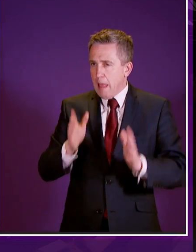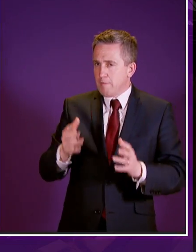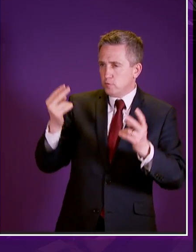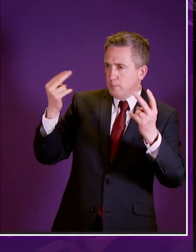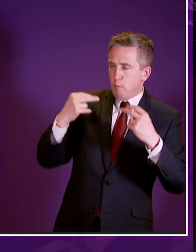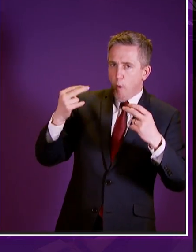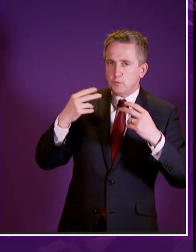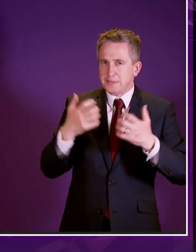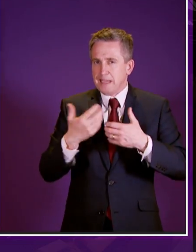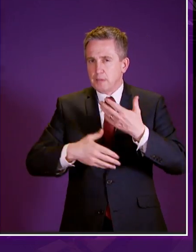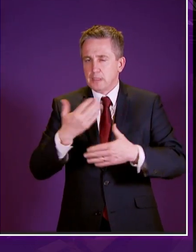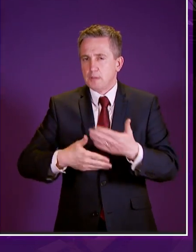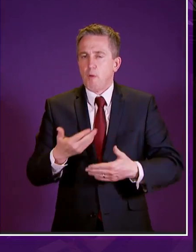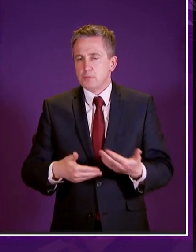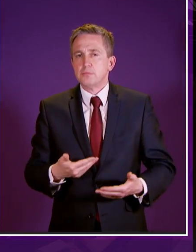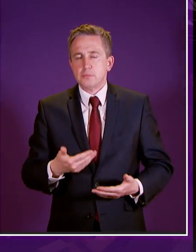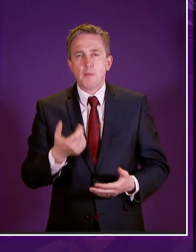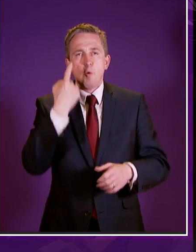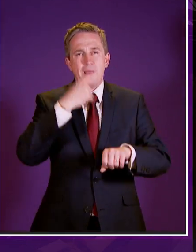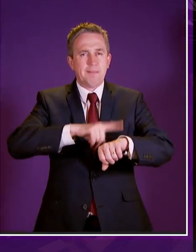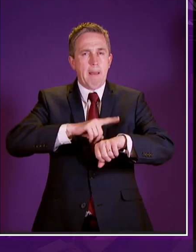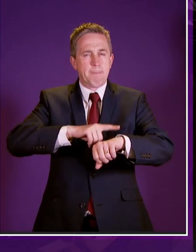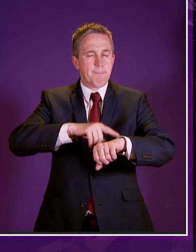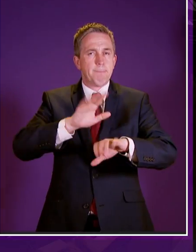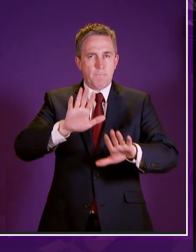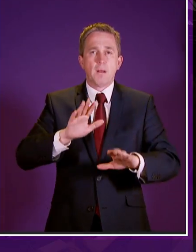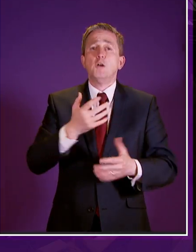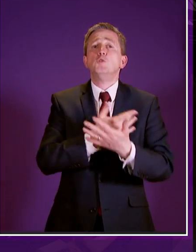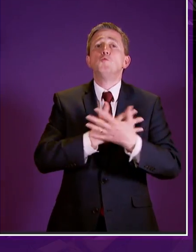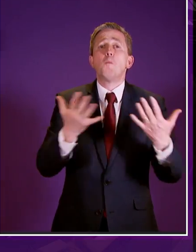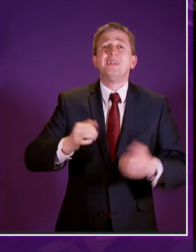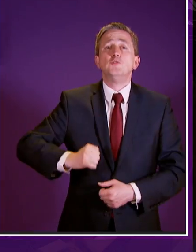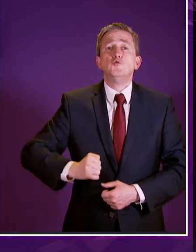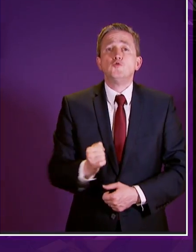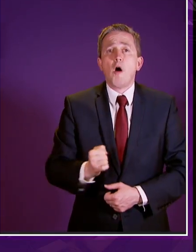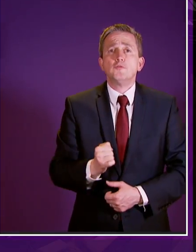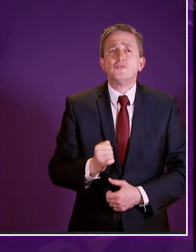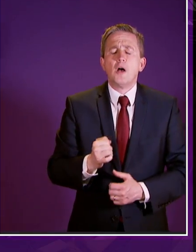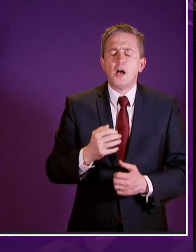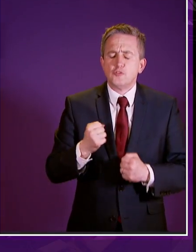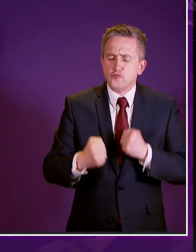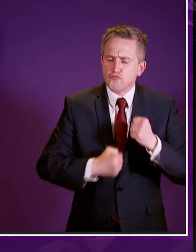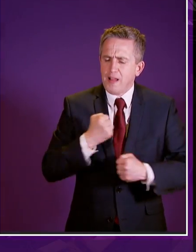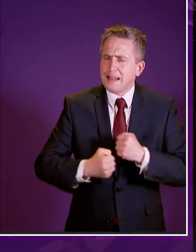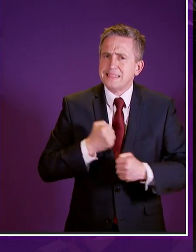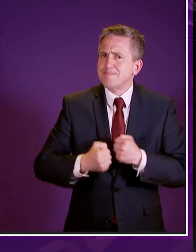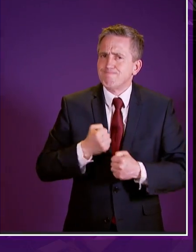and presiding officer i'm conscious of time too many scots have been pushed to breaking point and some sadly beyond